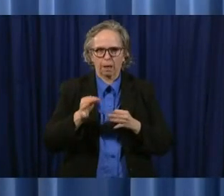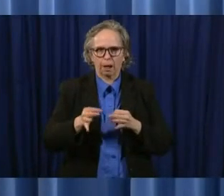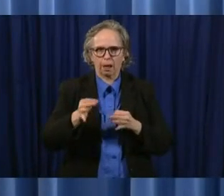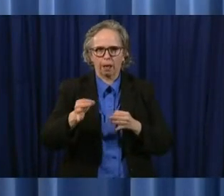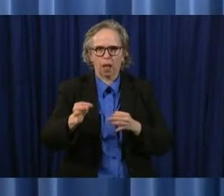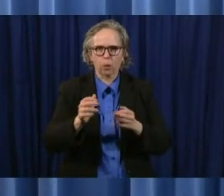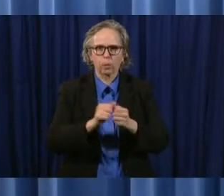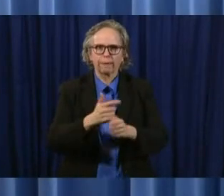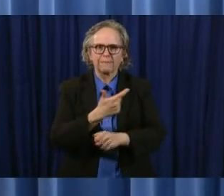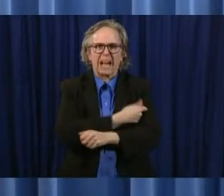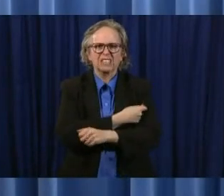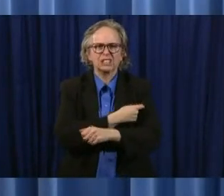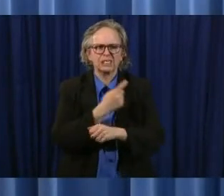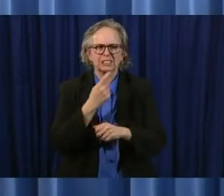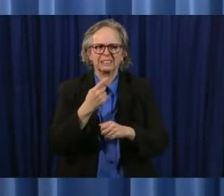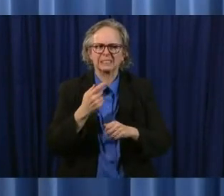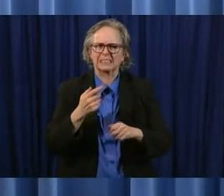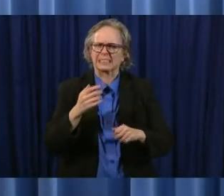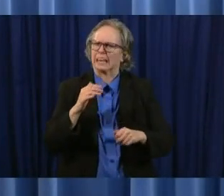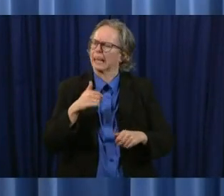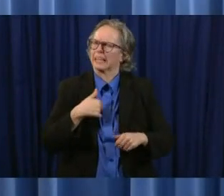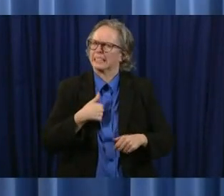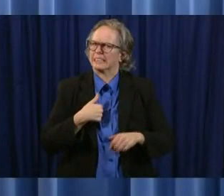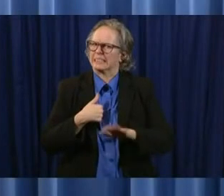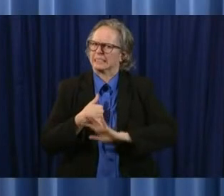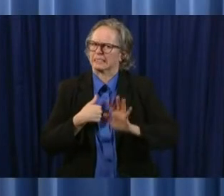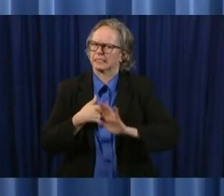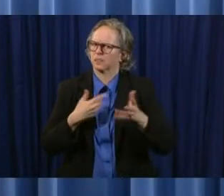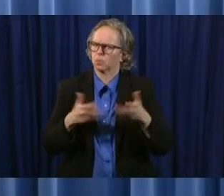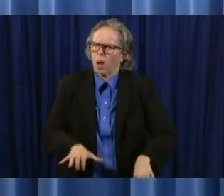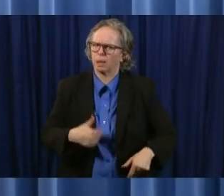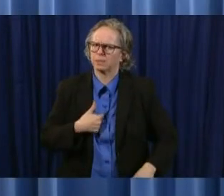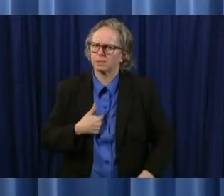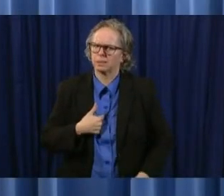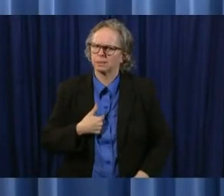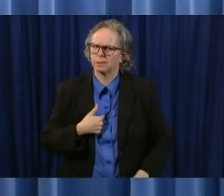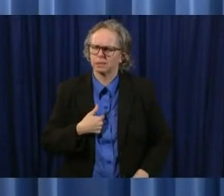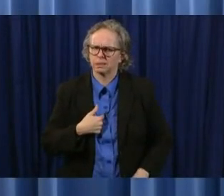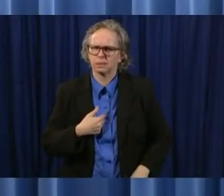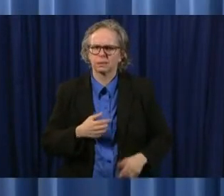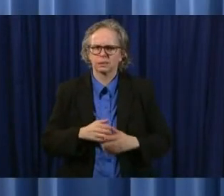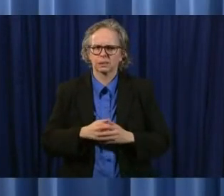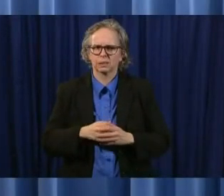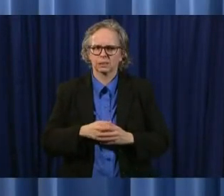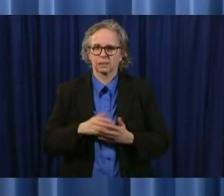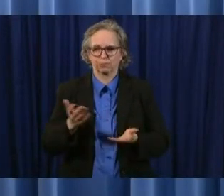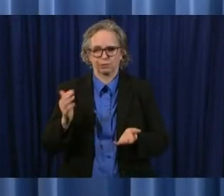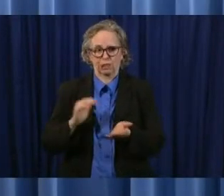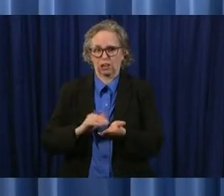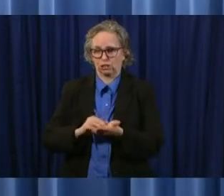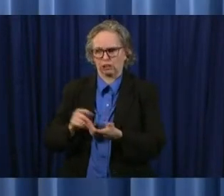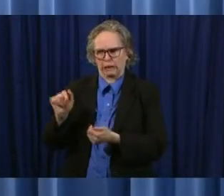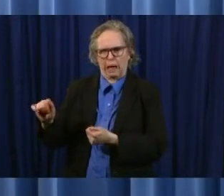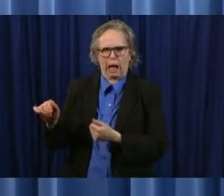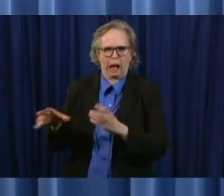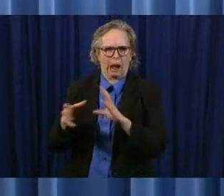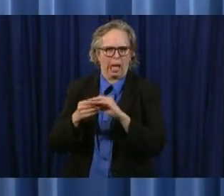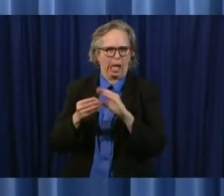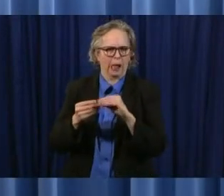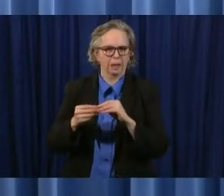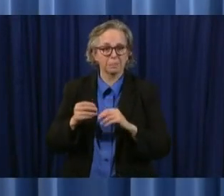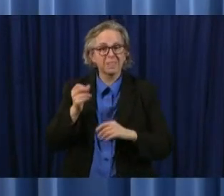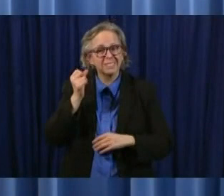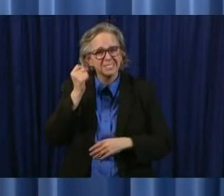vaccines and in doing the as dr acton talked about the basic health care well baby clinic